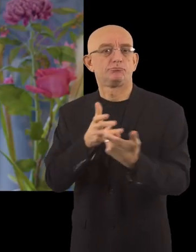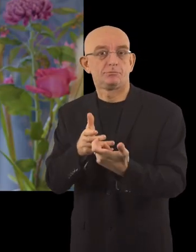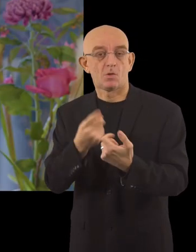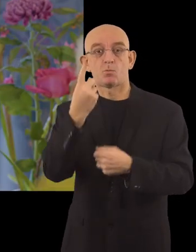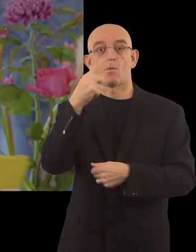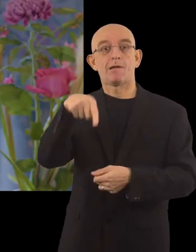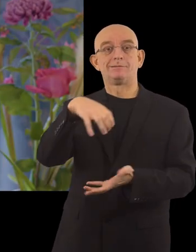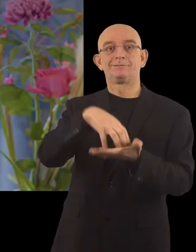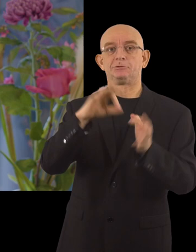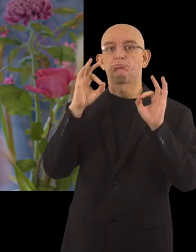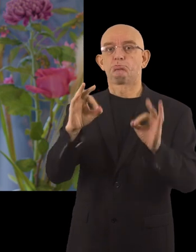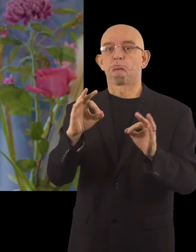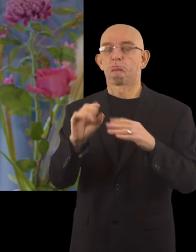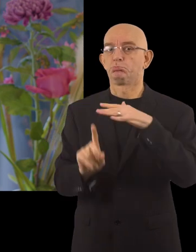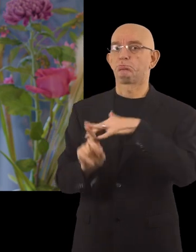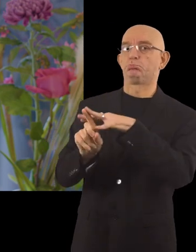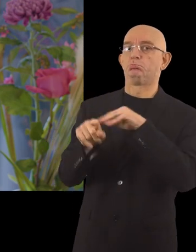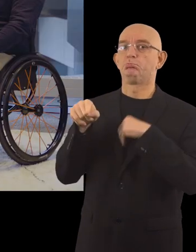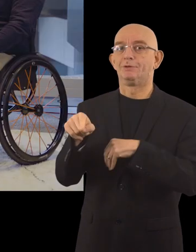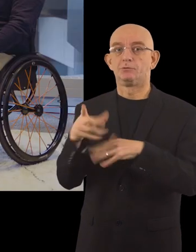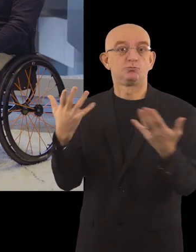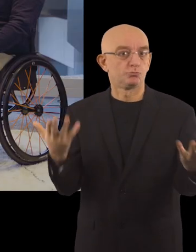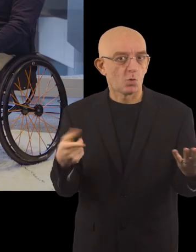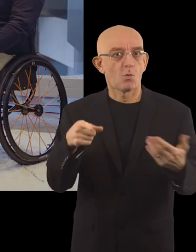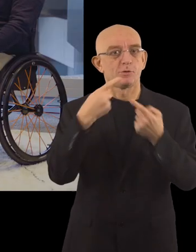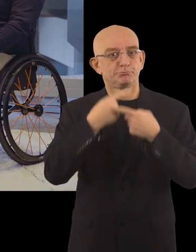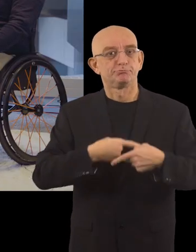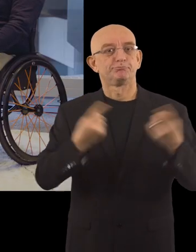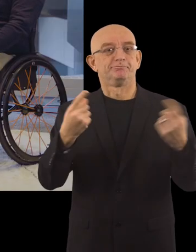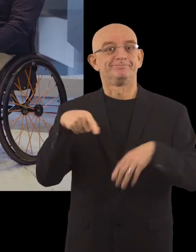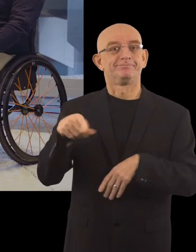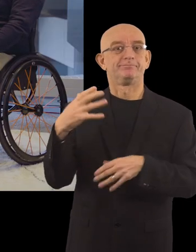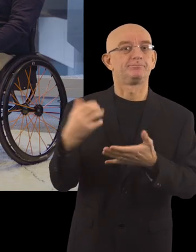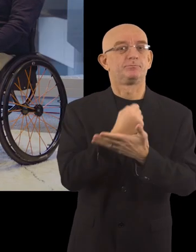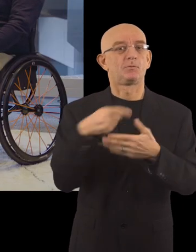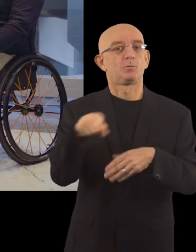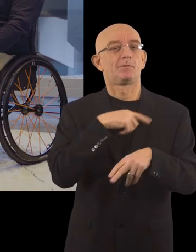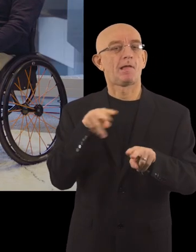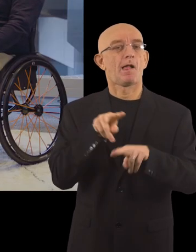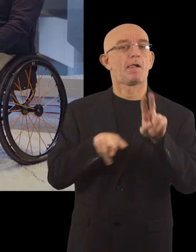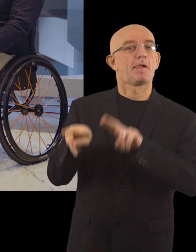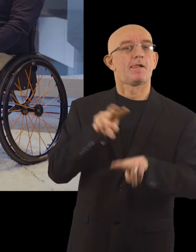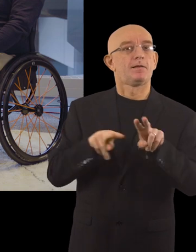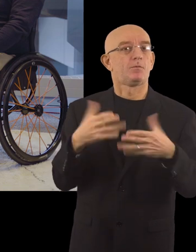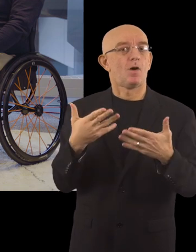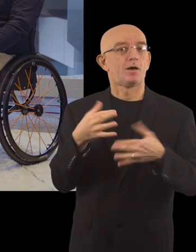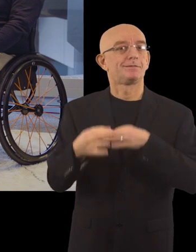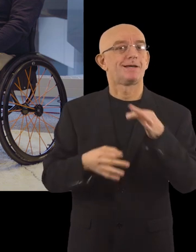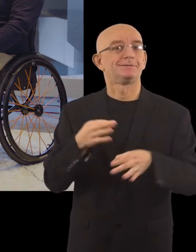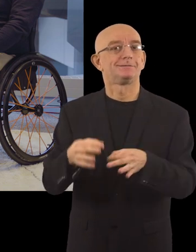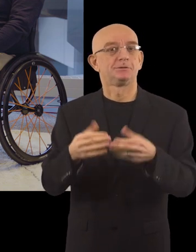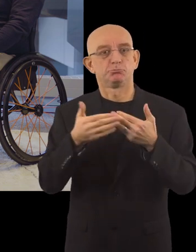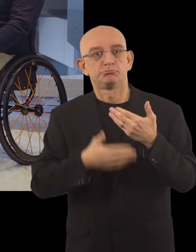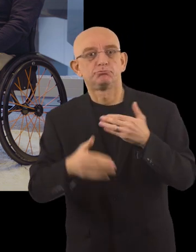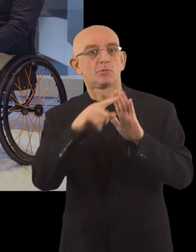one city in Europe that really stood out in these times. So here to announce the winner of this special mention, and to give a sneak preview of the upcoming